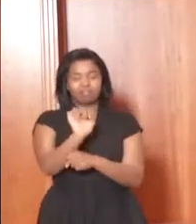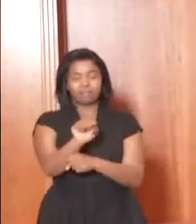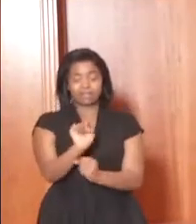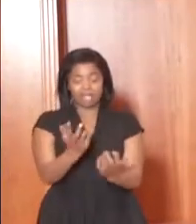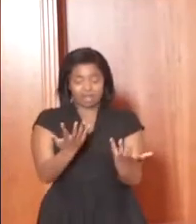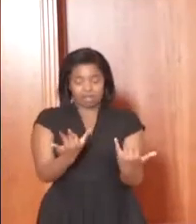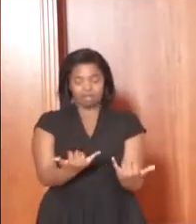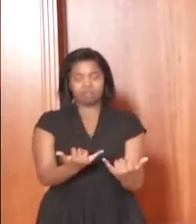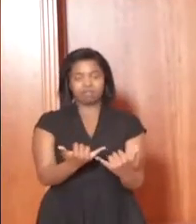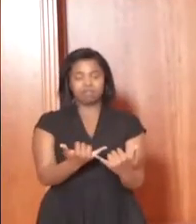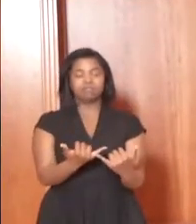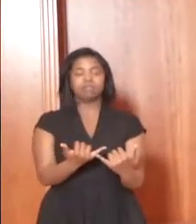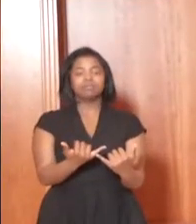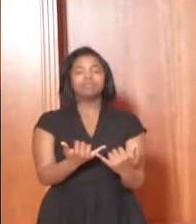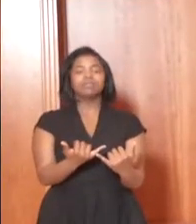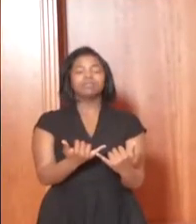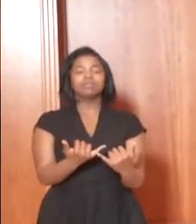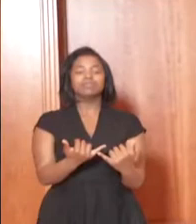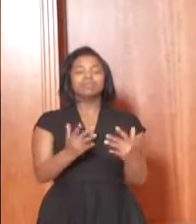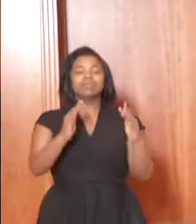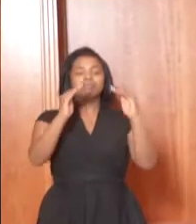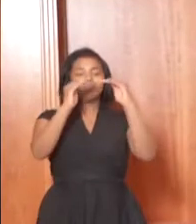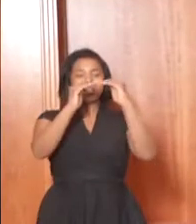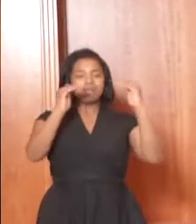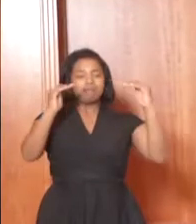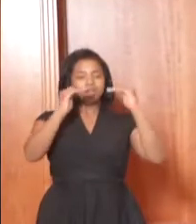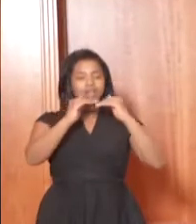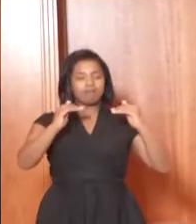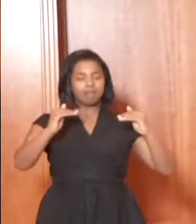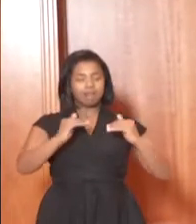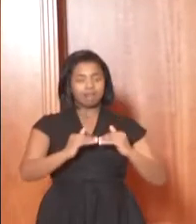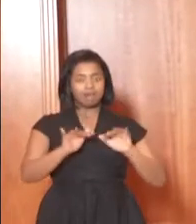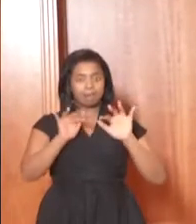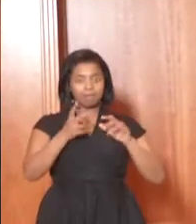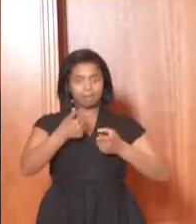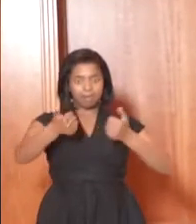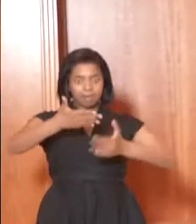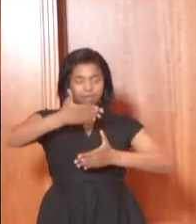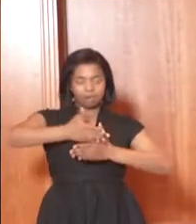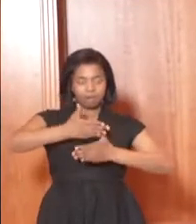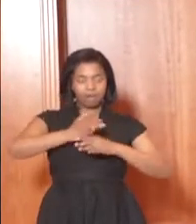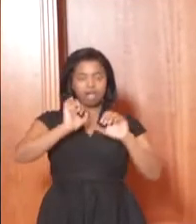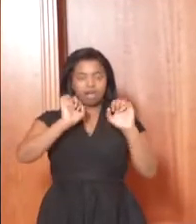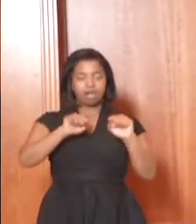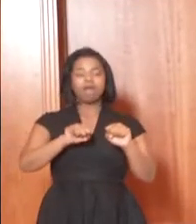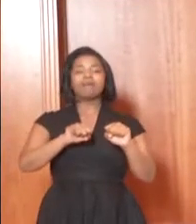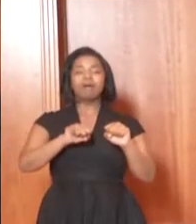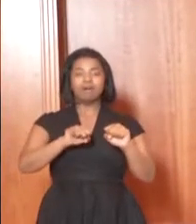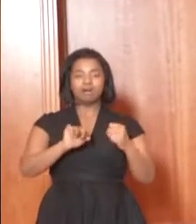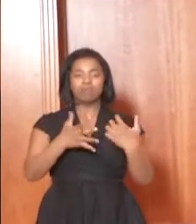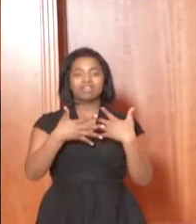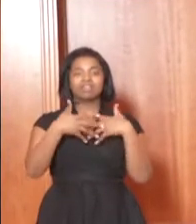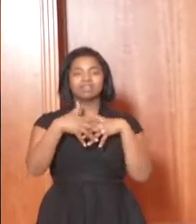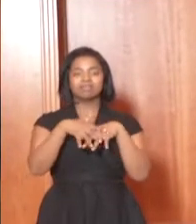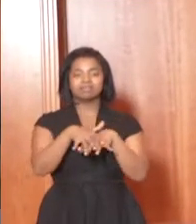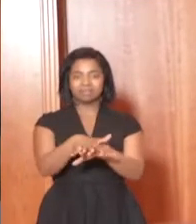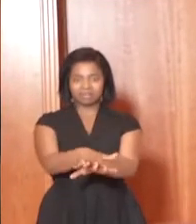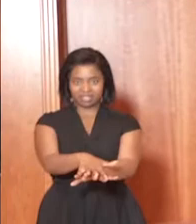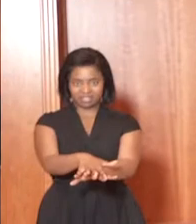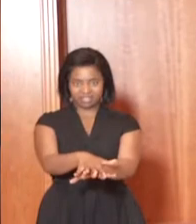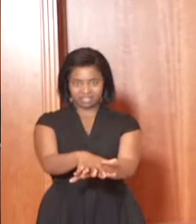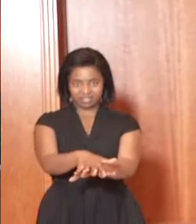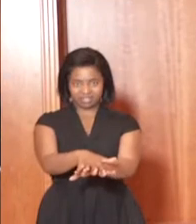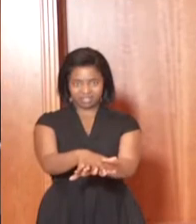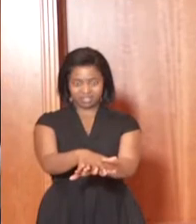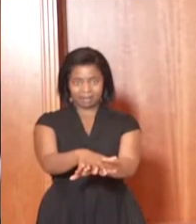we now go into the recovery process we are now going to focus more on implementation and this is